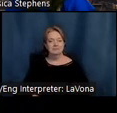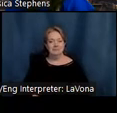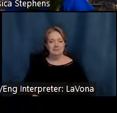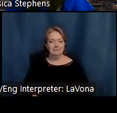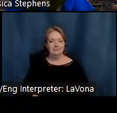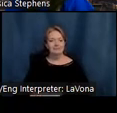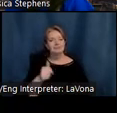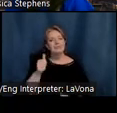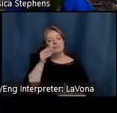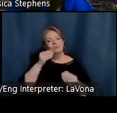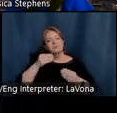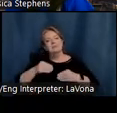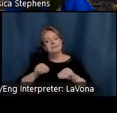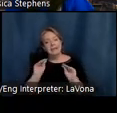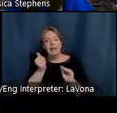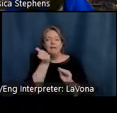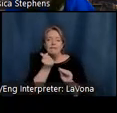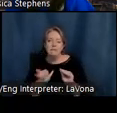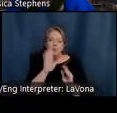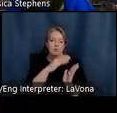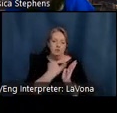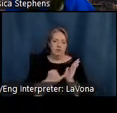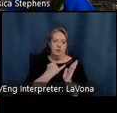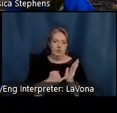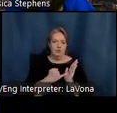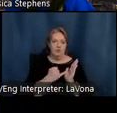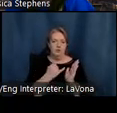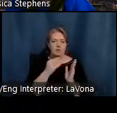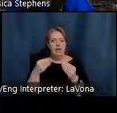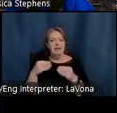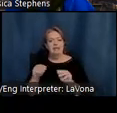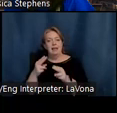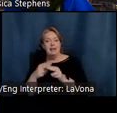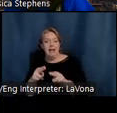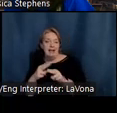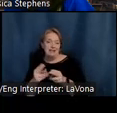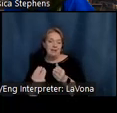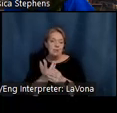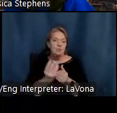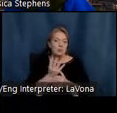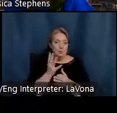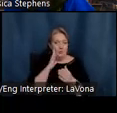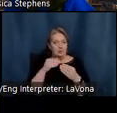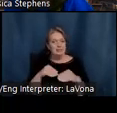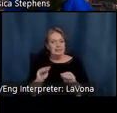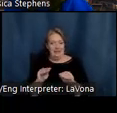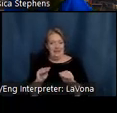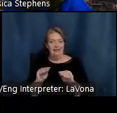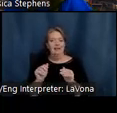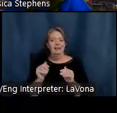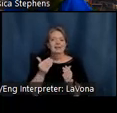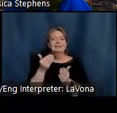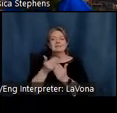sell a few of the painter's artworks and sell her eggs and produce alongside Highway